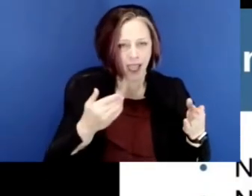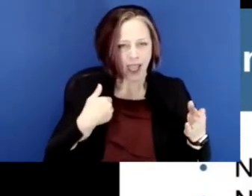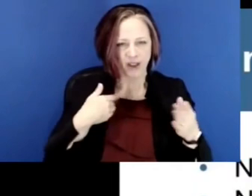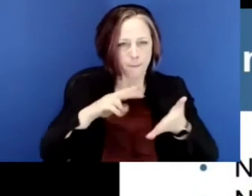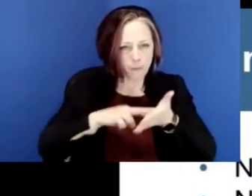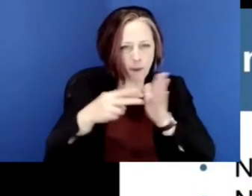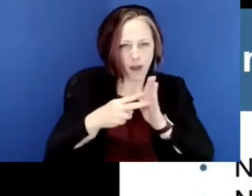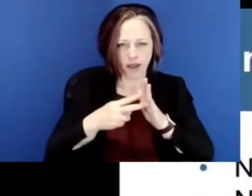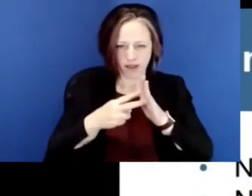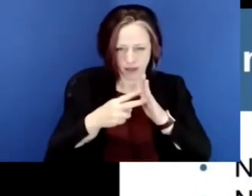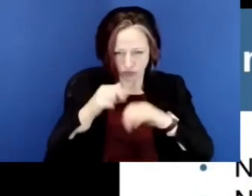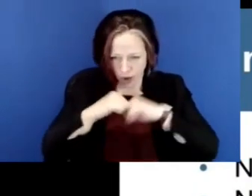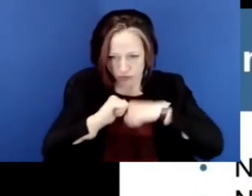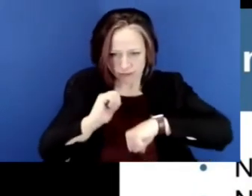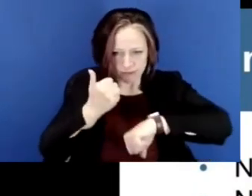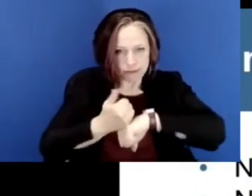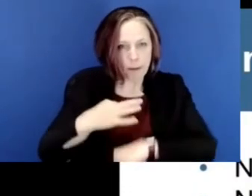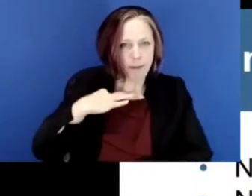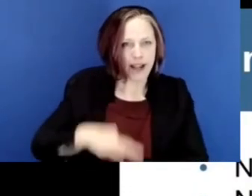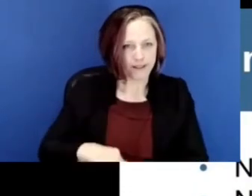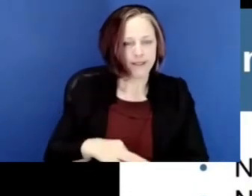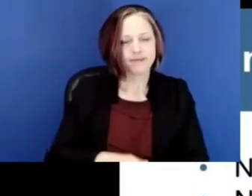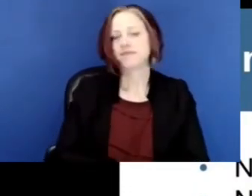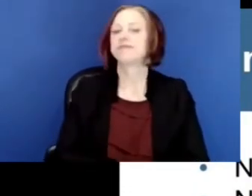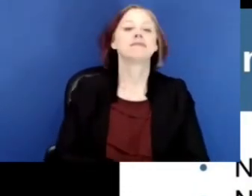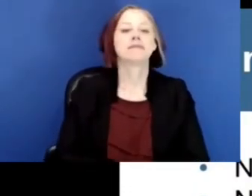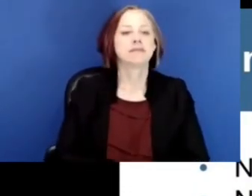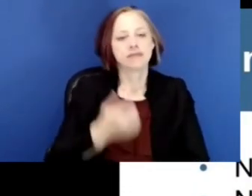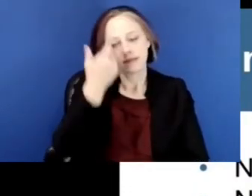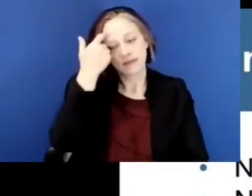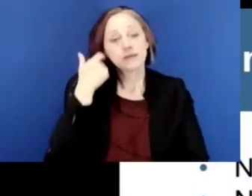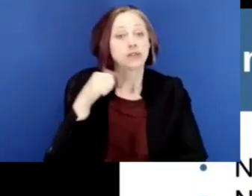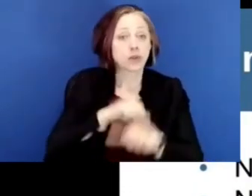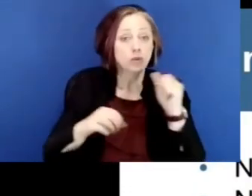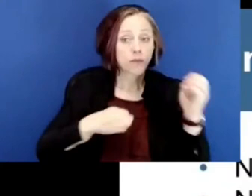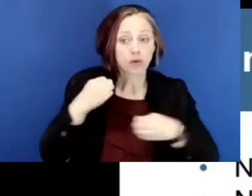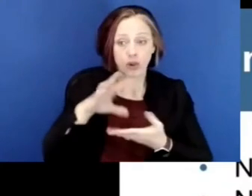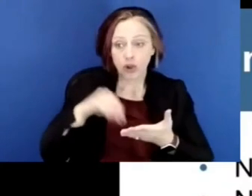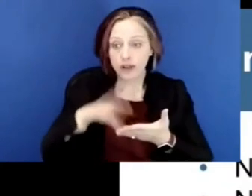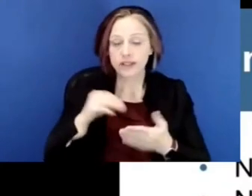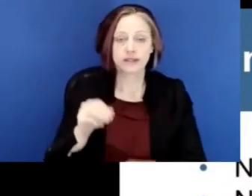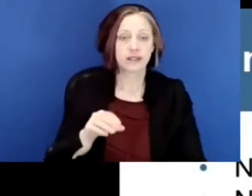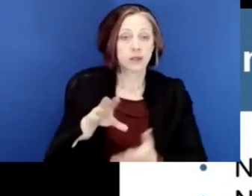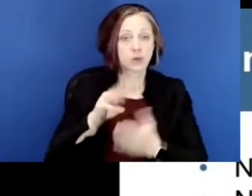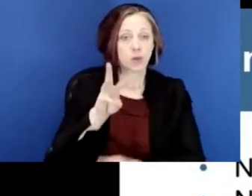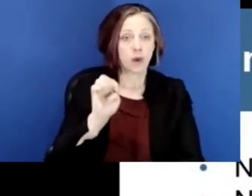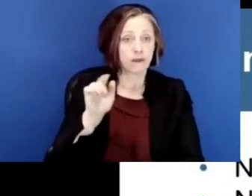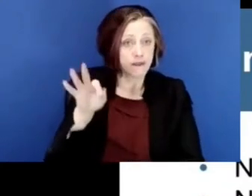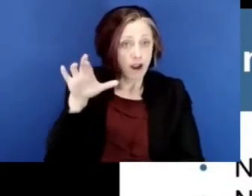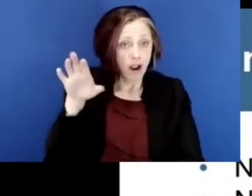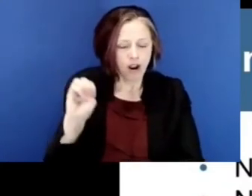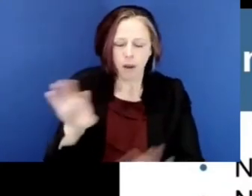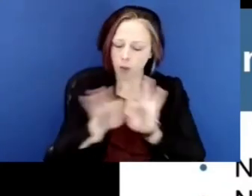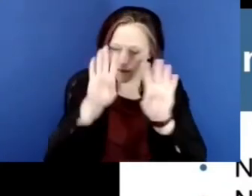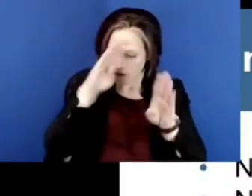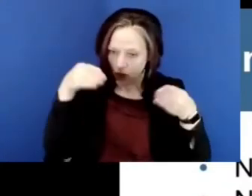purposefully benefit from what we've learned if we share it. New attention to social emotional learning and student welfare. We've got to keep